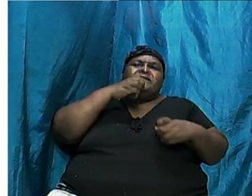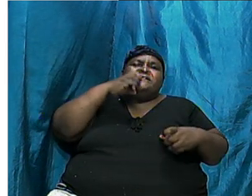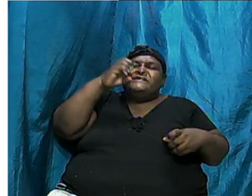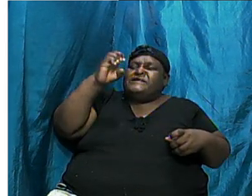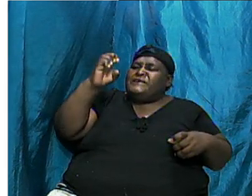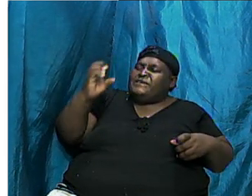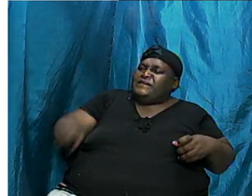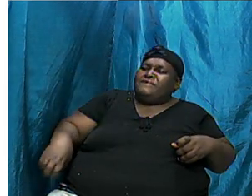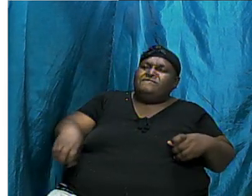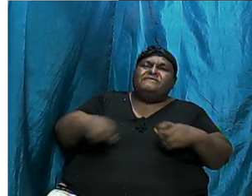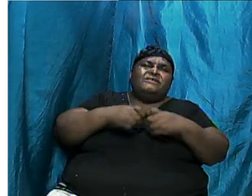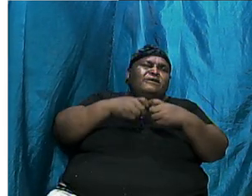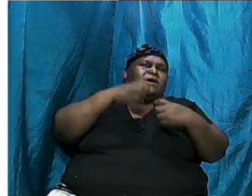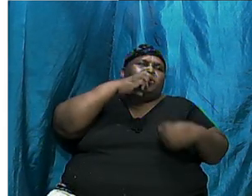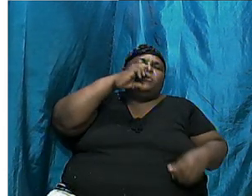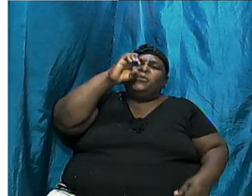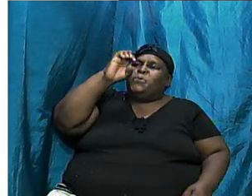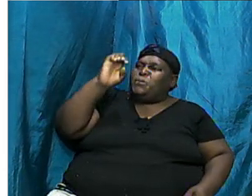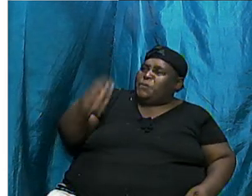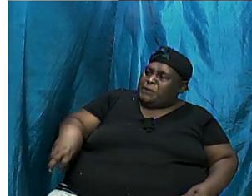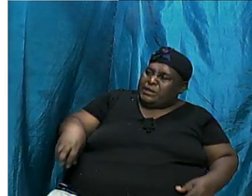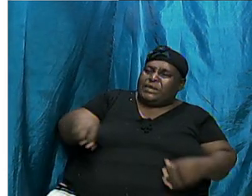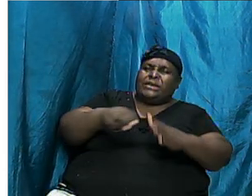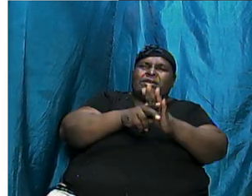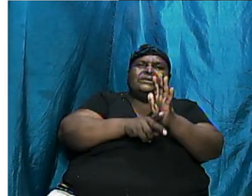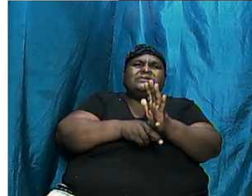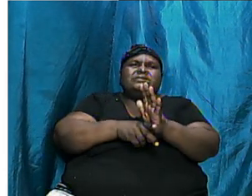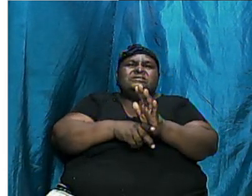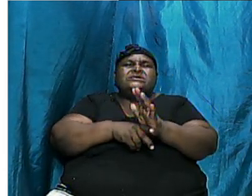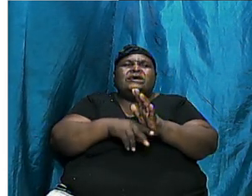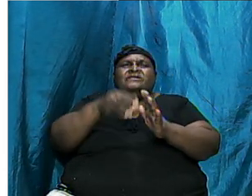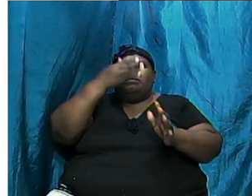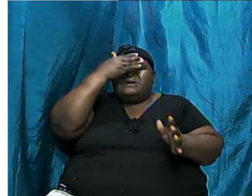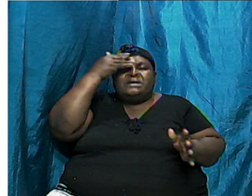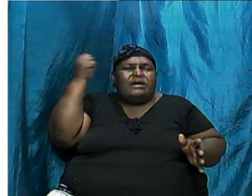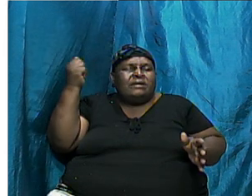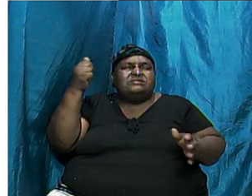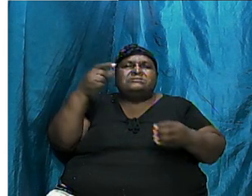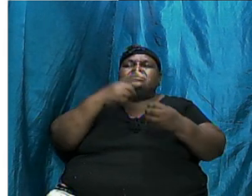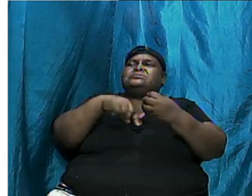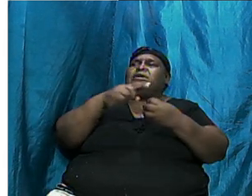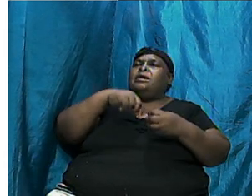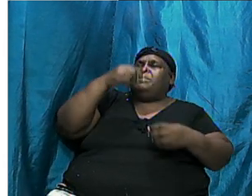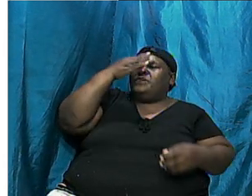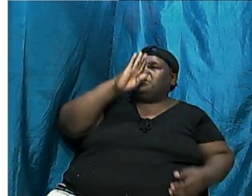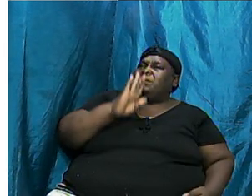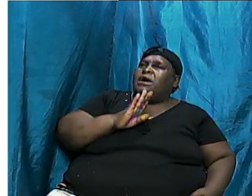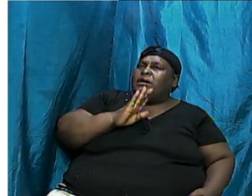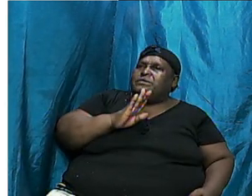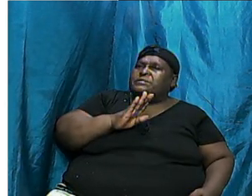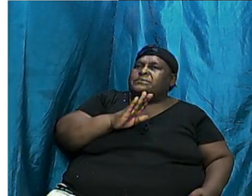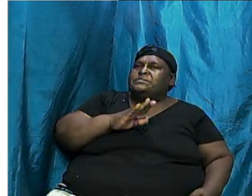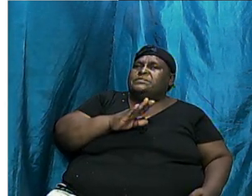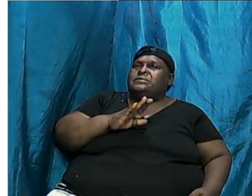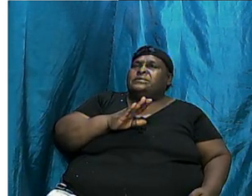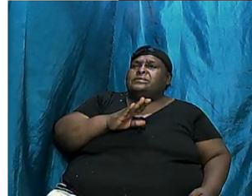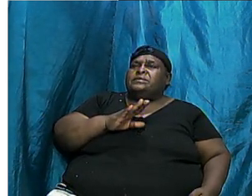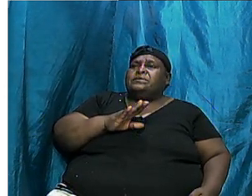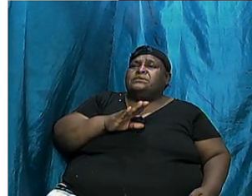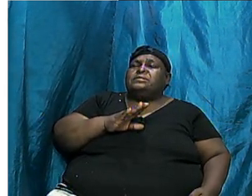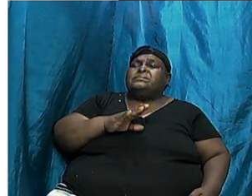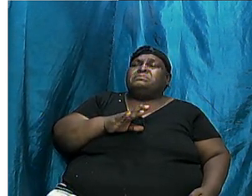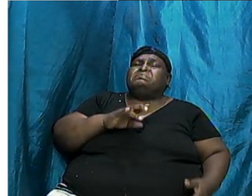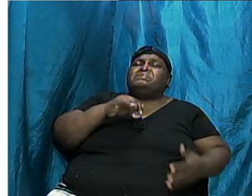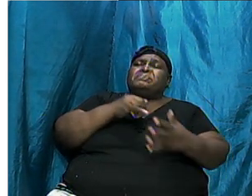pleasure. And they had literally forgotten God. And brothers and sisters, it